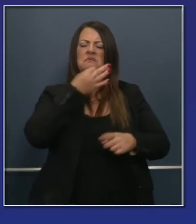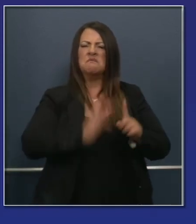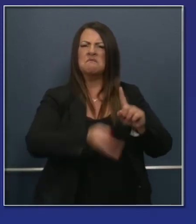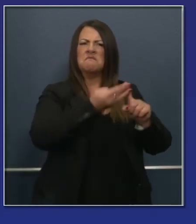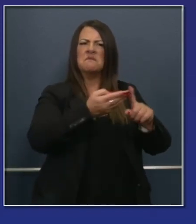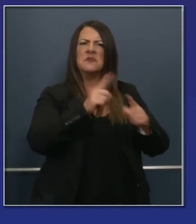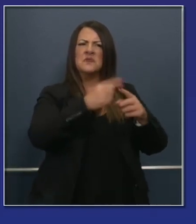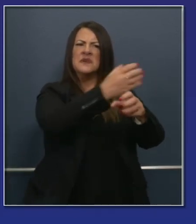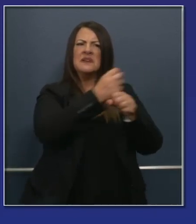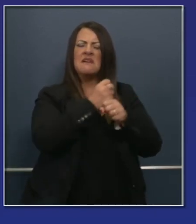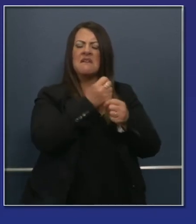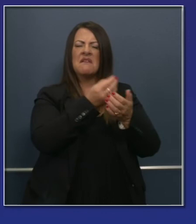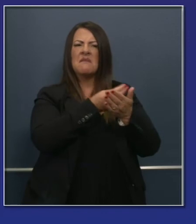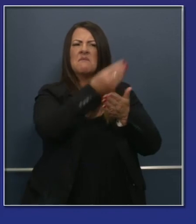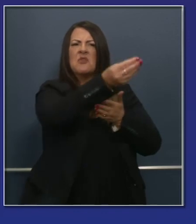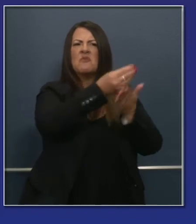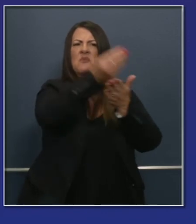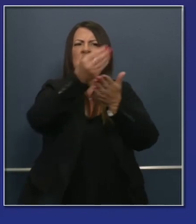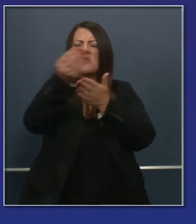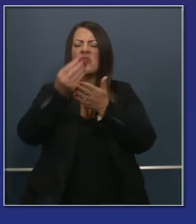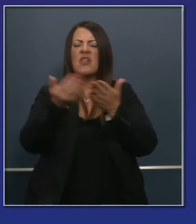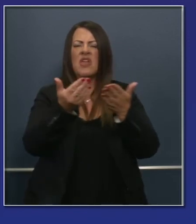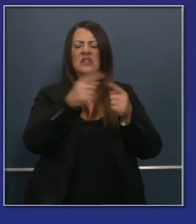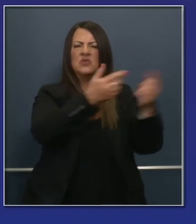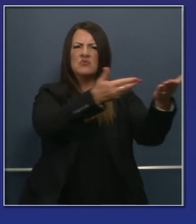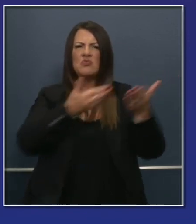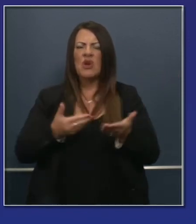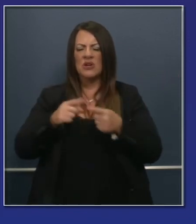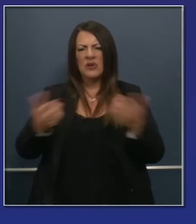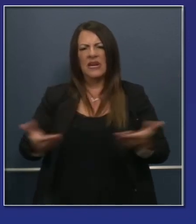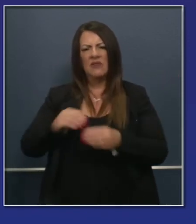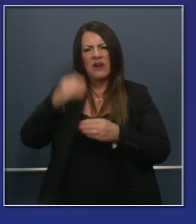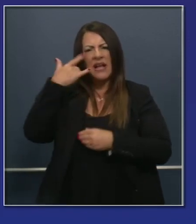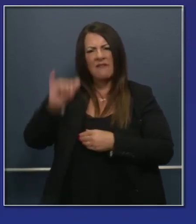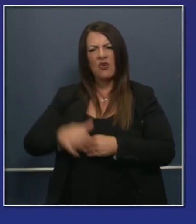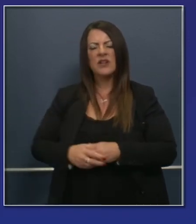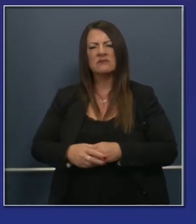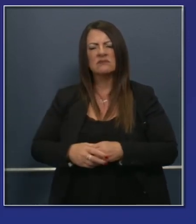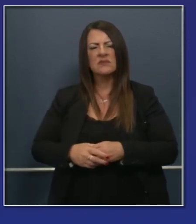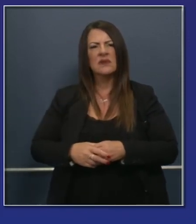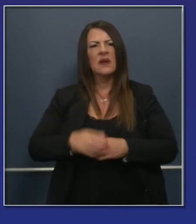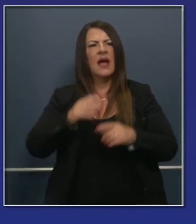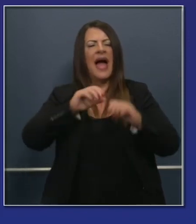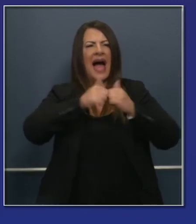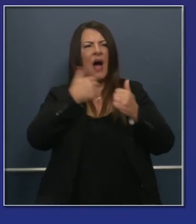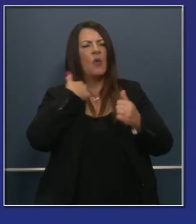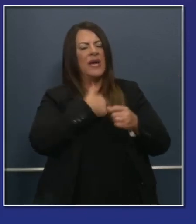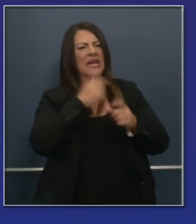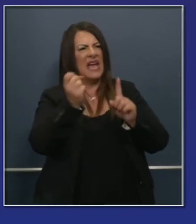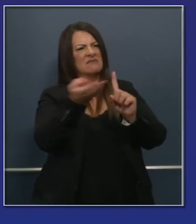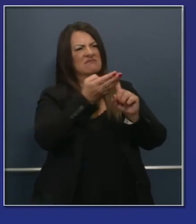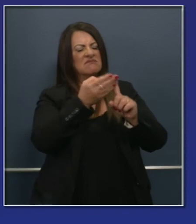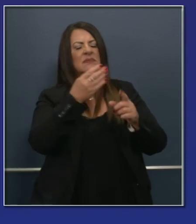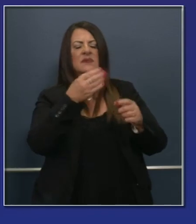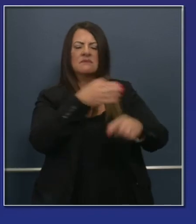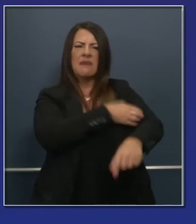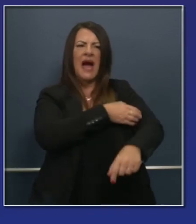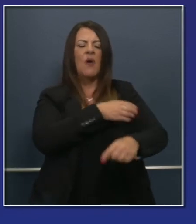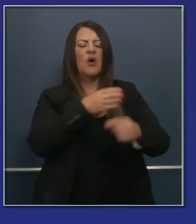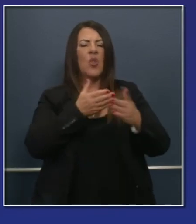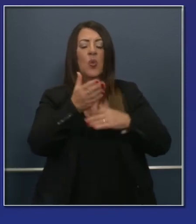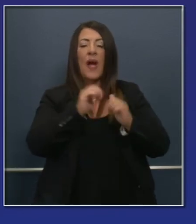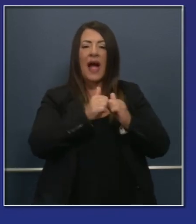device state negotiated master contract so we can bring down the cost. Again, buy at scale,